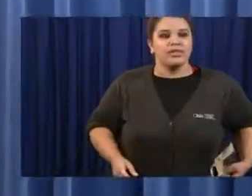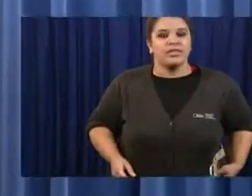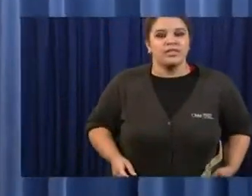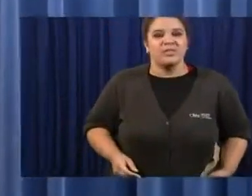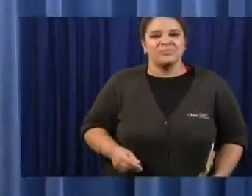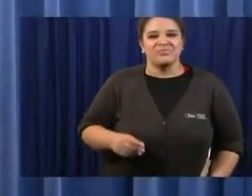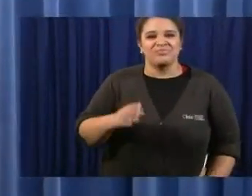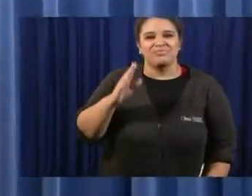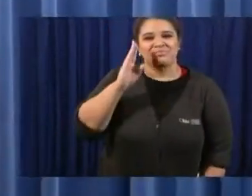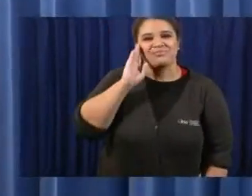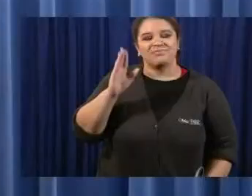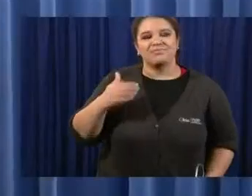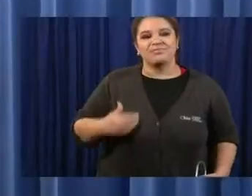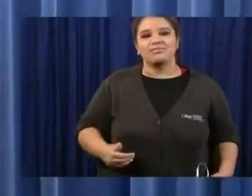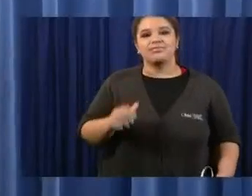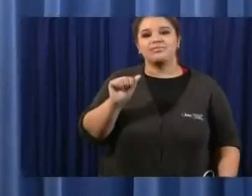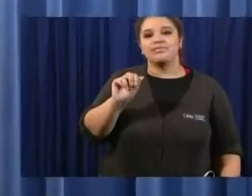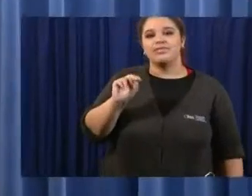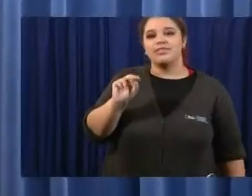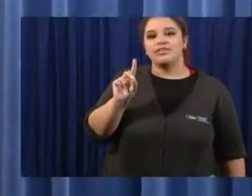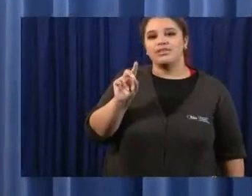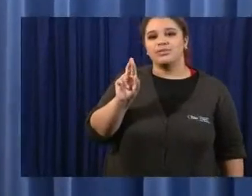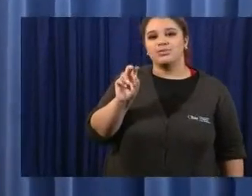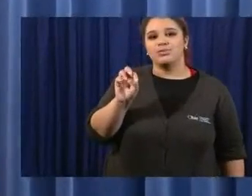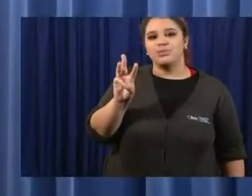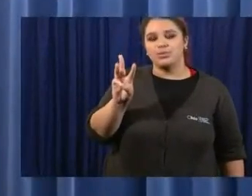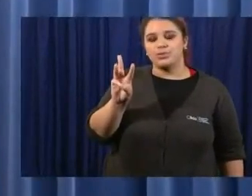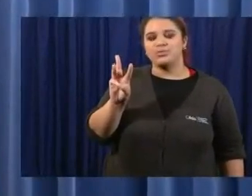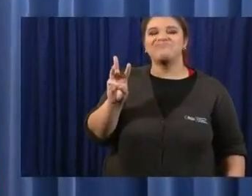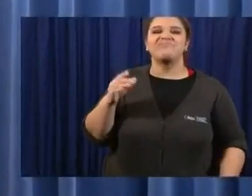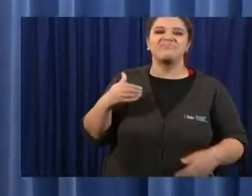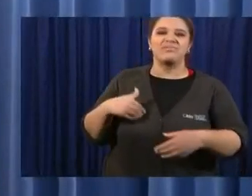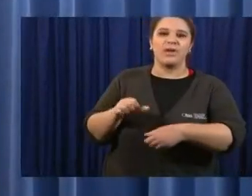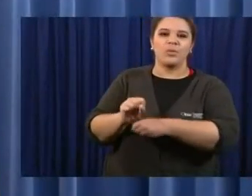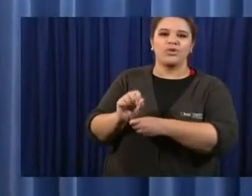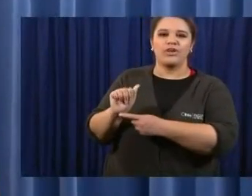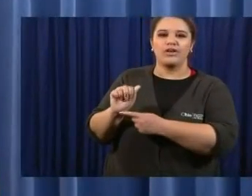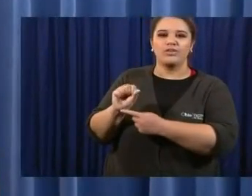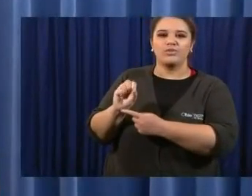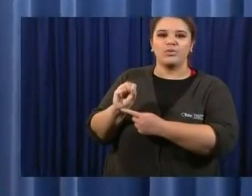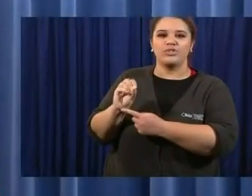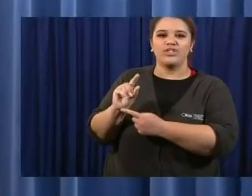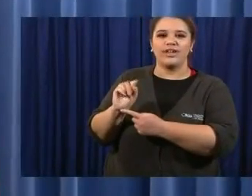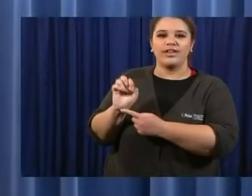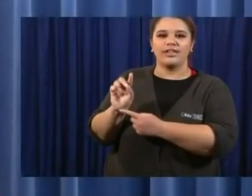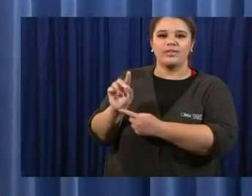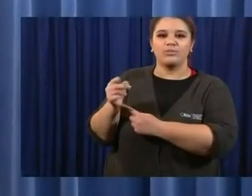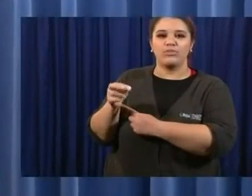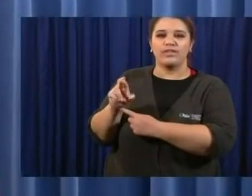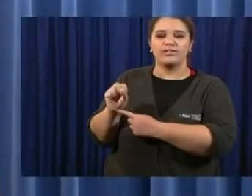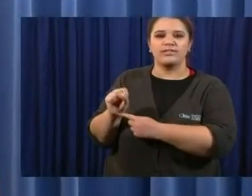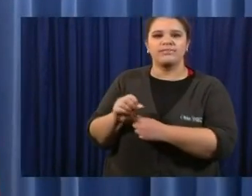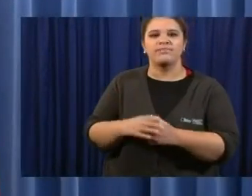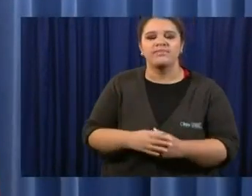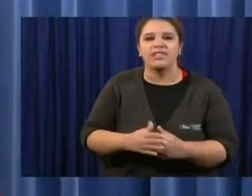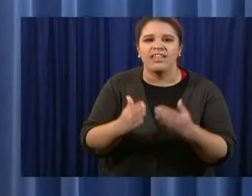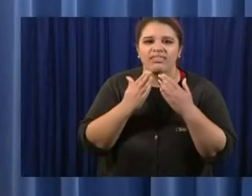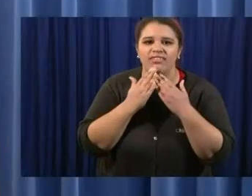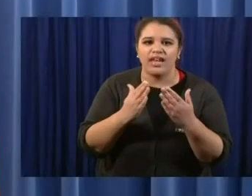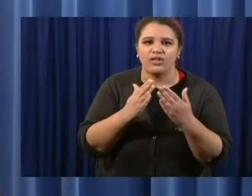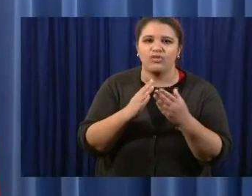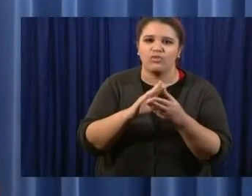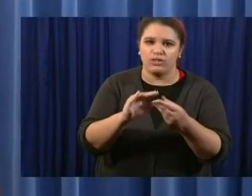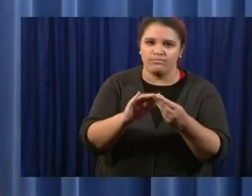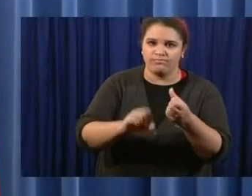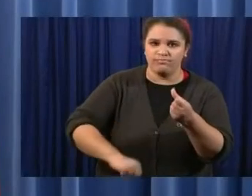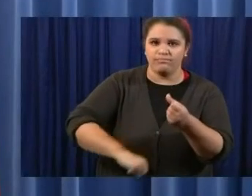Hi, Governor. It's Andrew Welsh-Huggins with the Associated Press. Thank you for your comments about the media. We appreciate